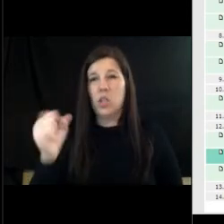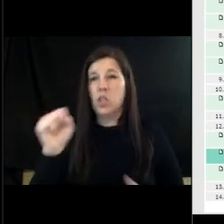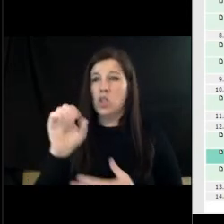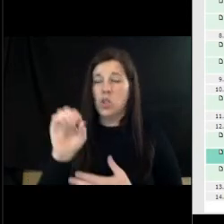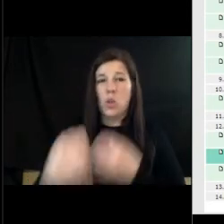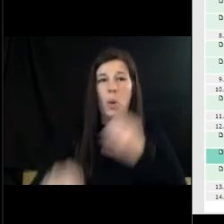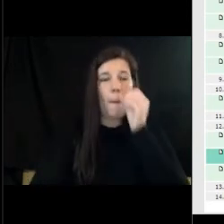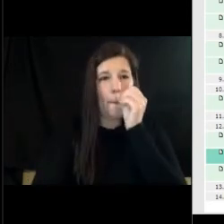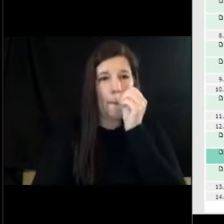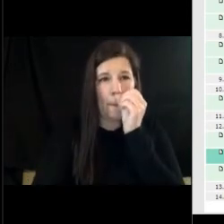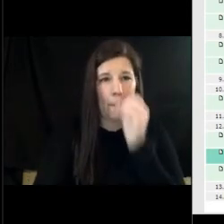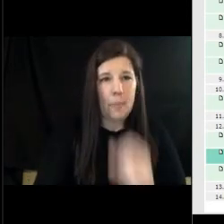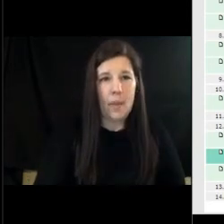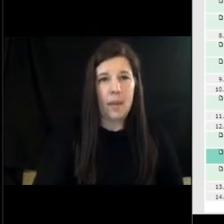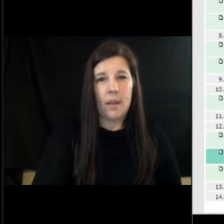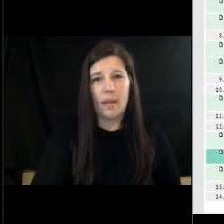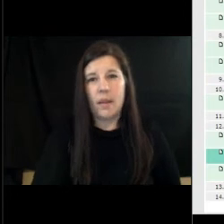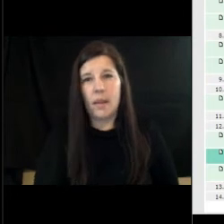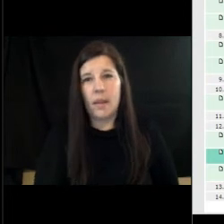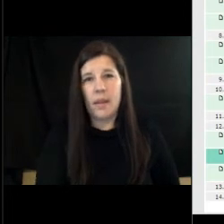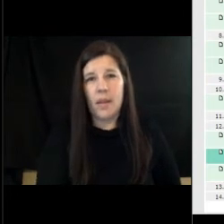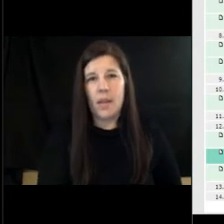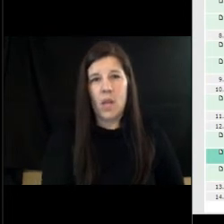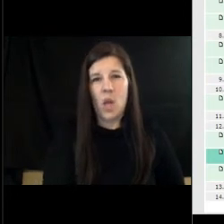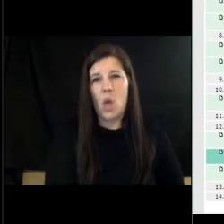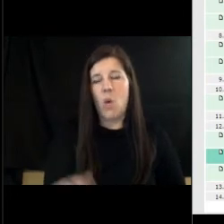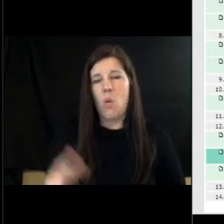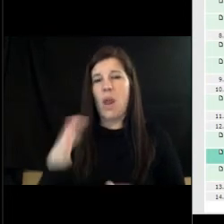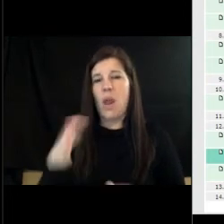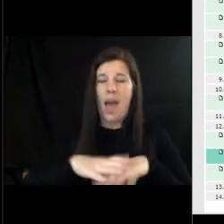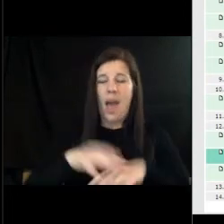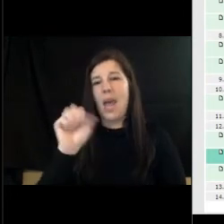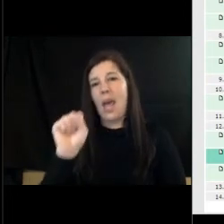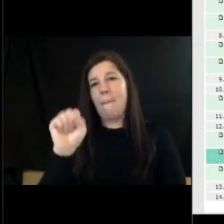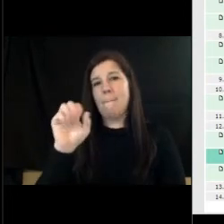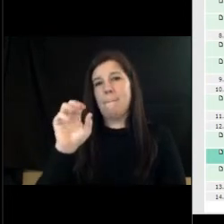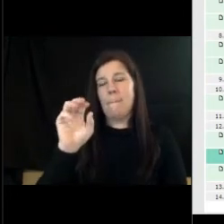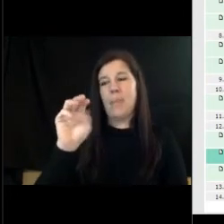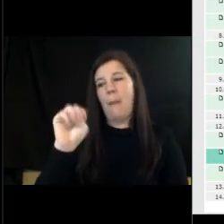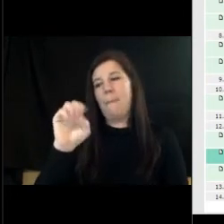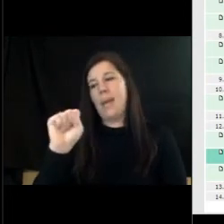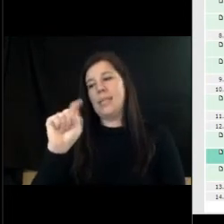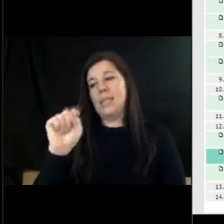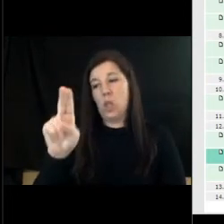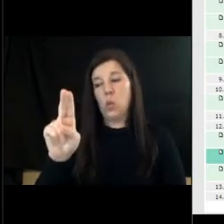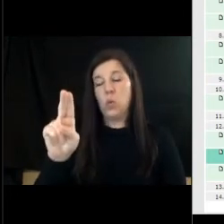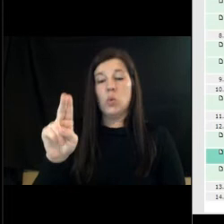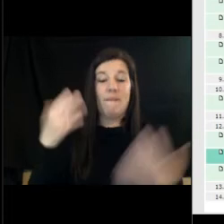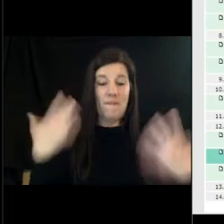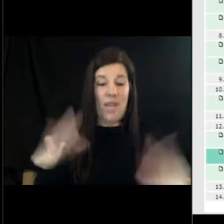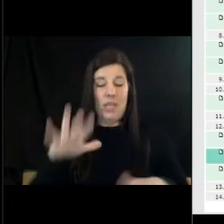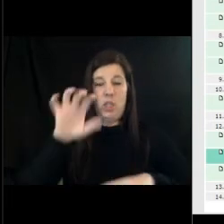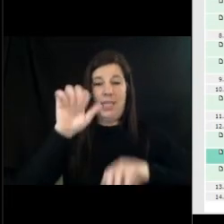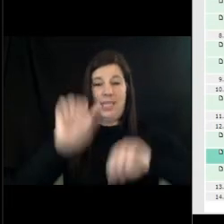through this mstu and but after it was done the assessment county said that they don't do mstu's for